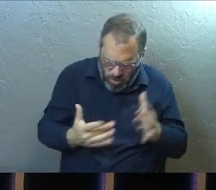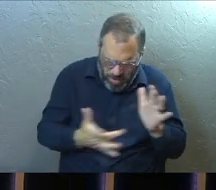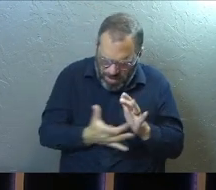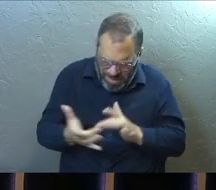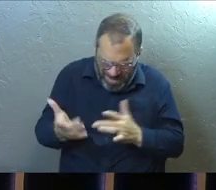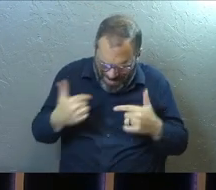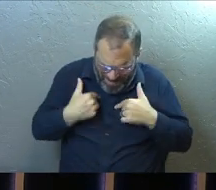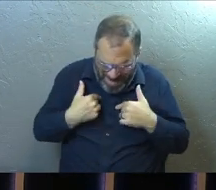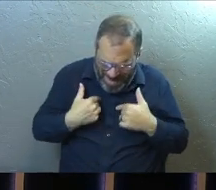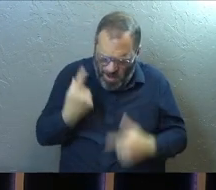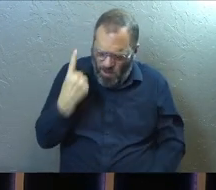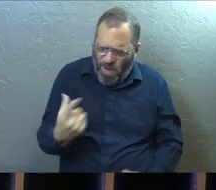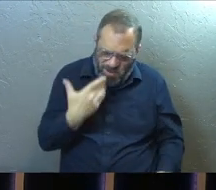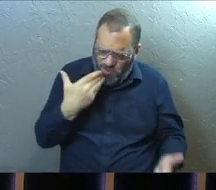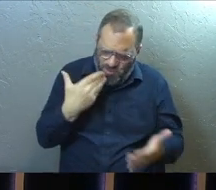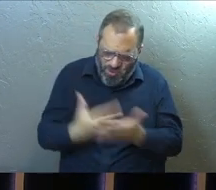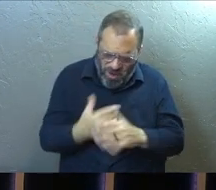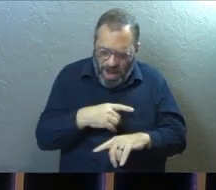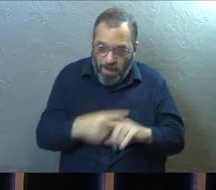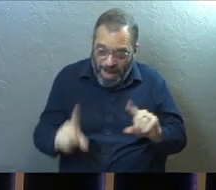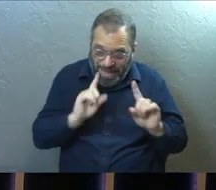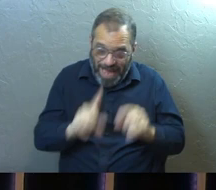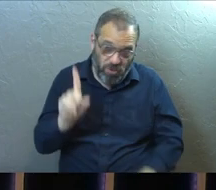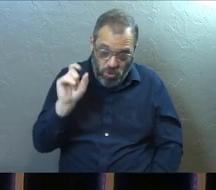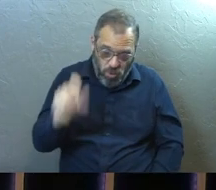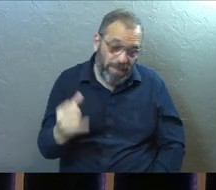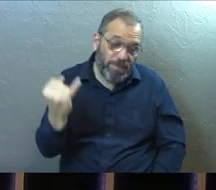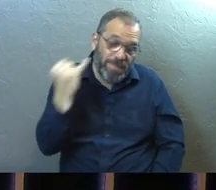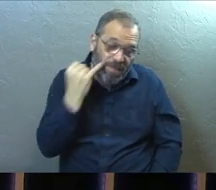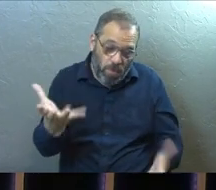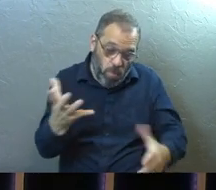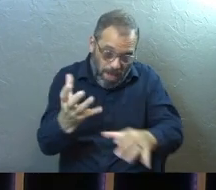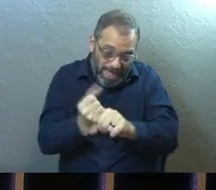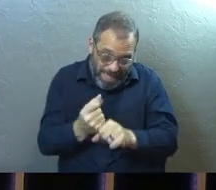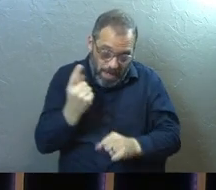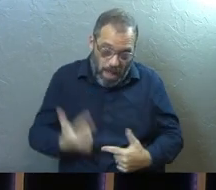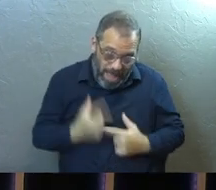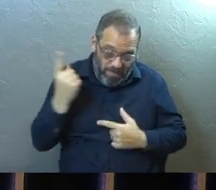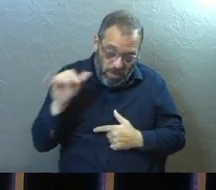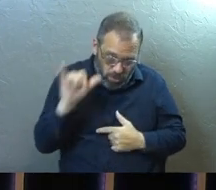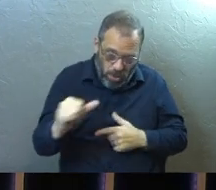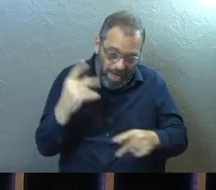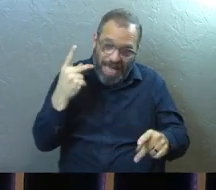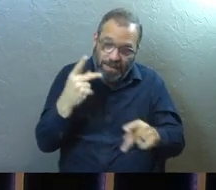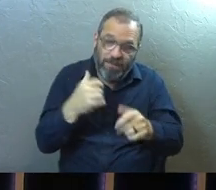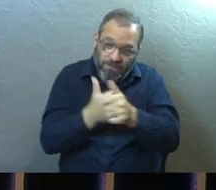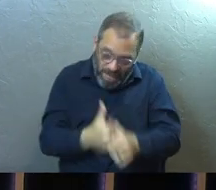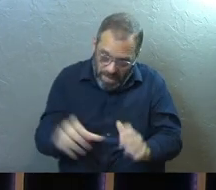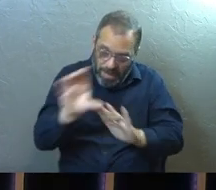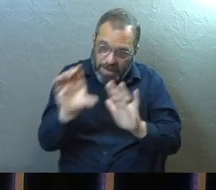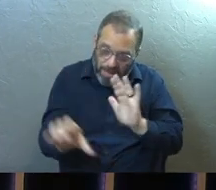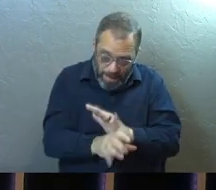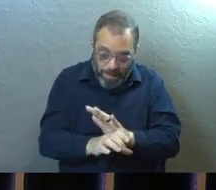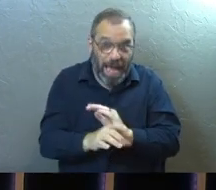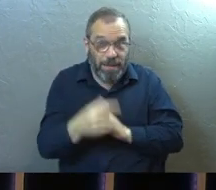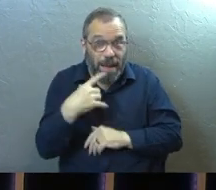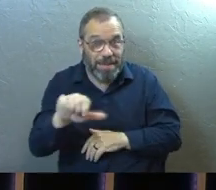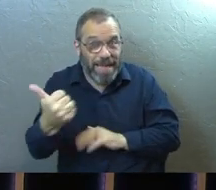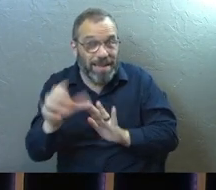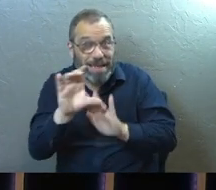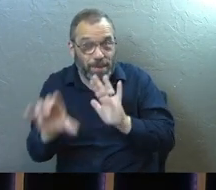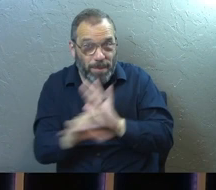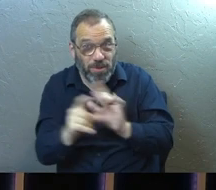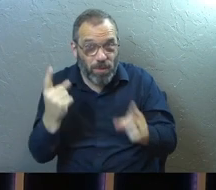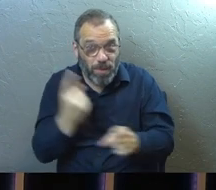Jesus replied. There's only one who is good. But to answer your question, if you want to receive eternal life, keep the commandments. And then Jesus is about to give him the 10